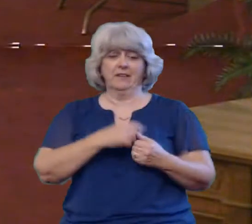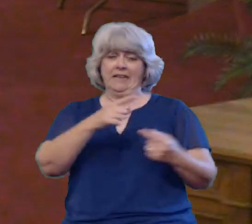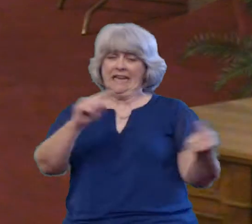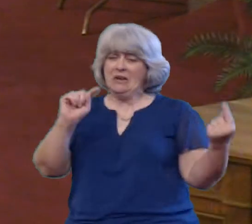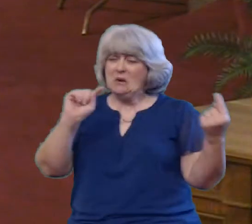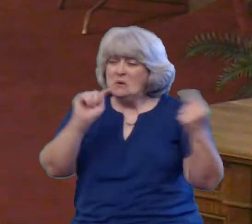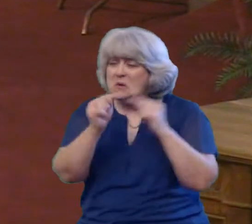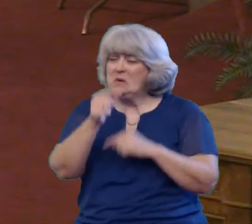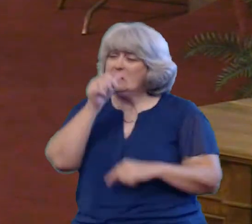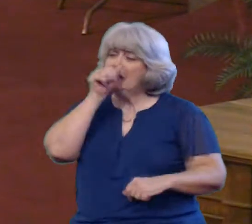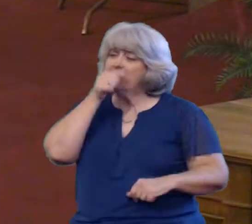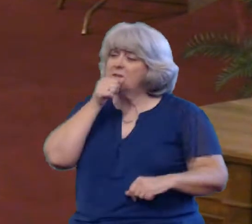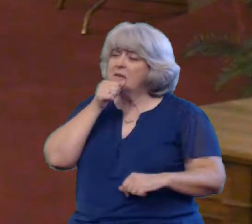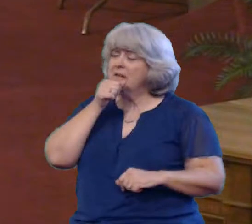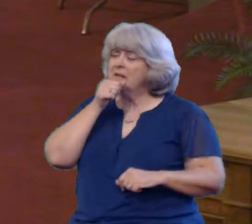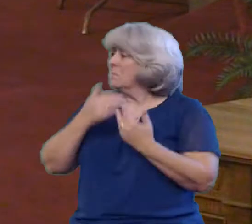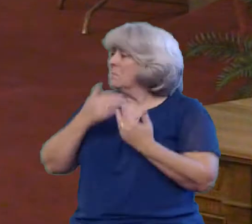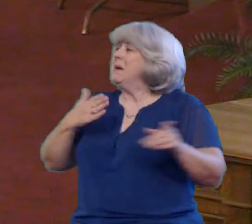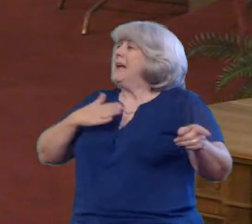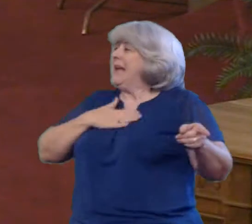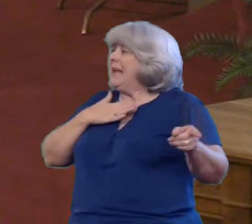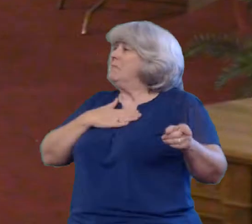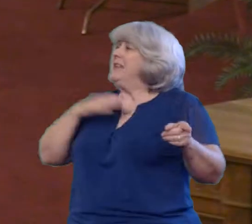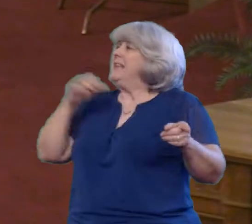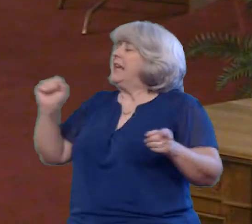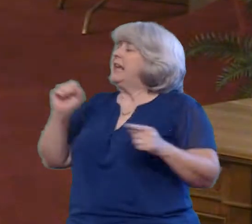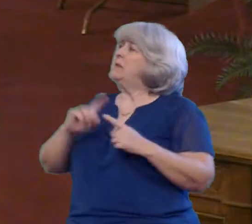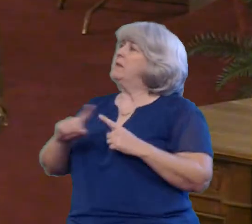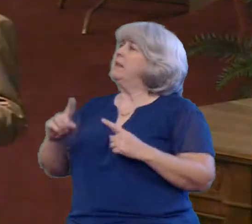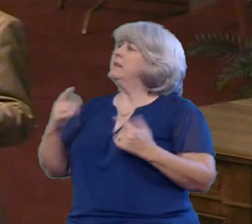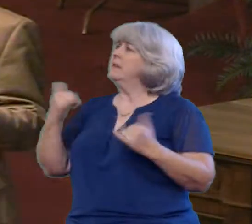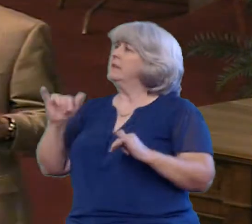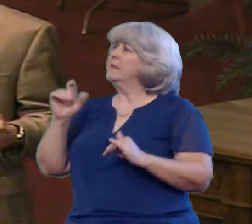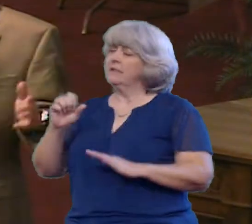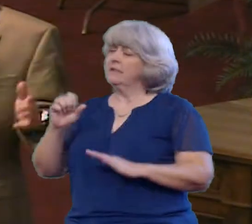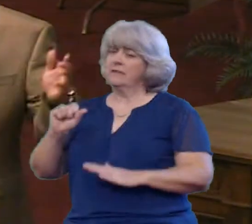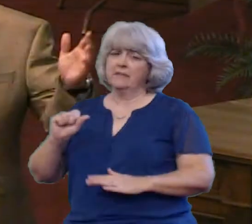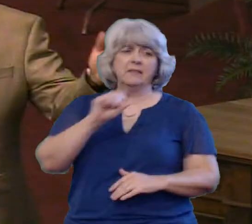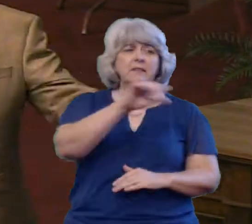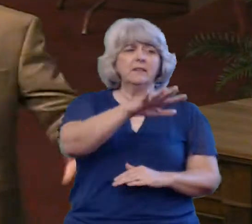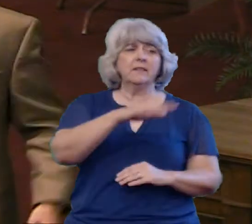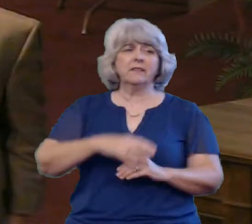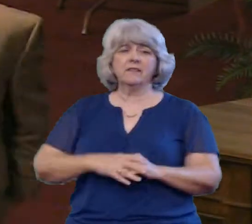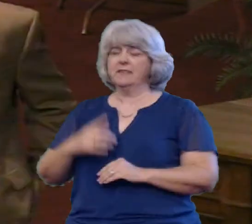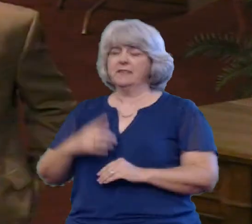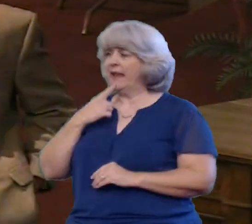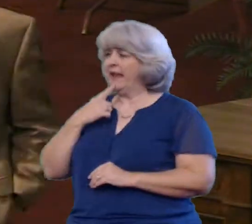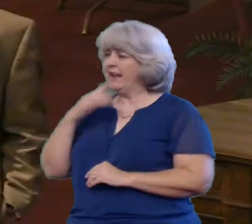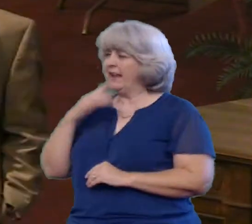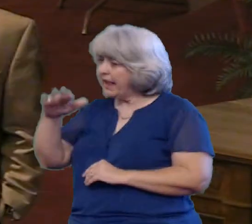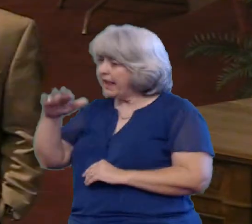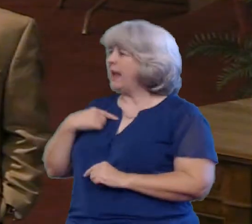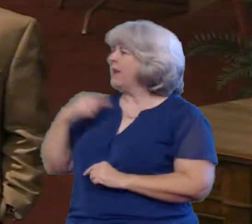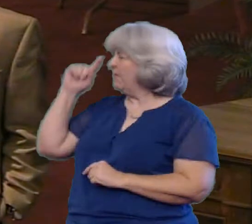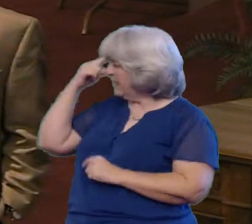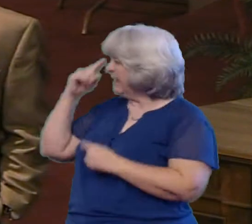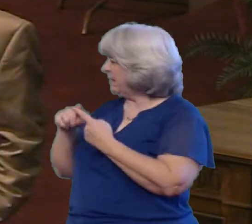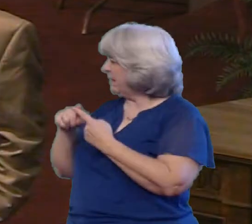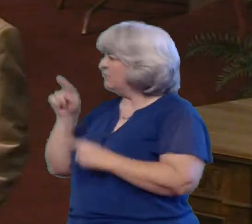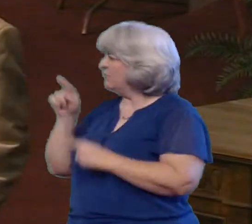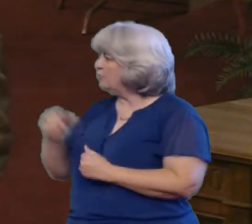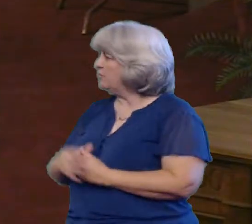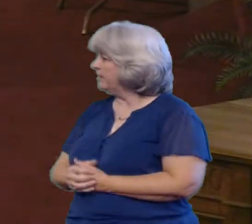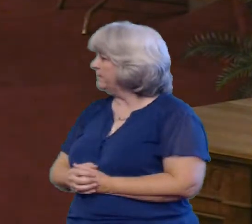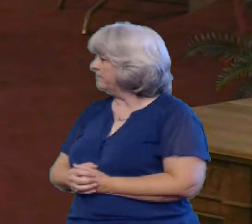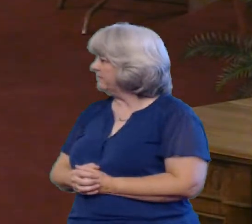Even if we know they're happy We need to send a text message just to tell somebody Hey, I was thinking about you And I